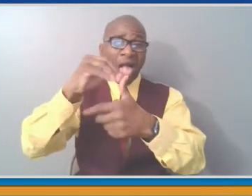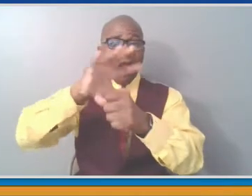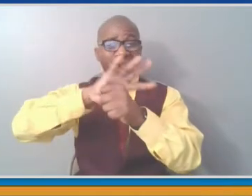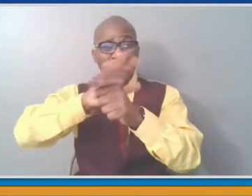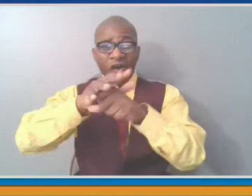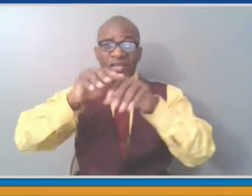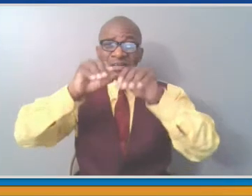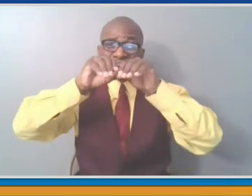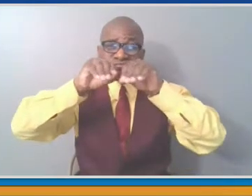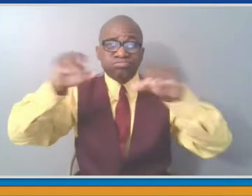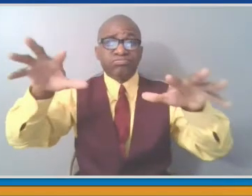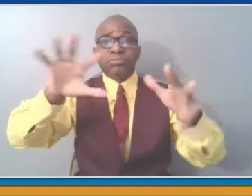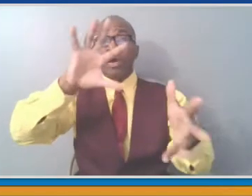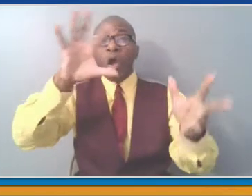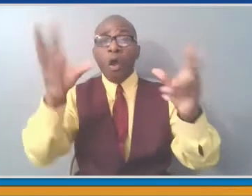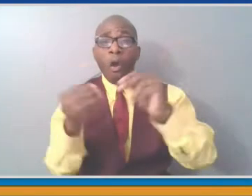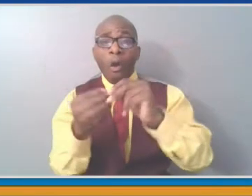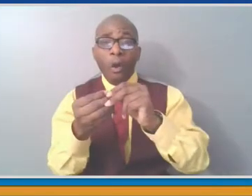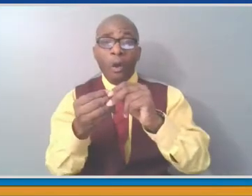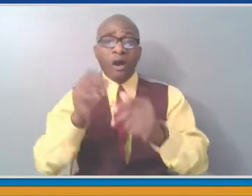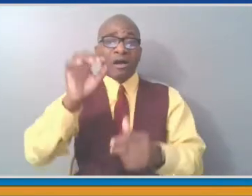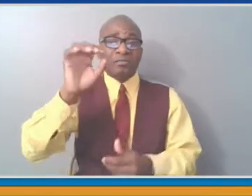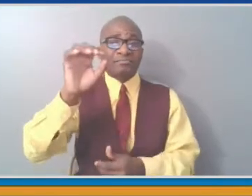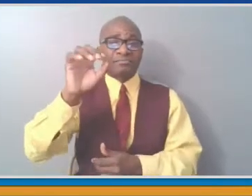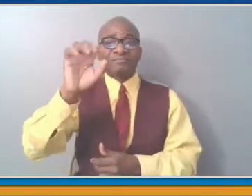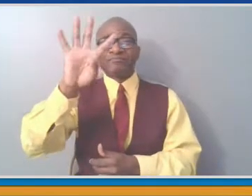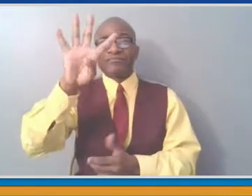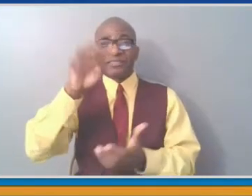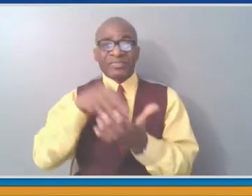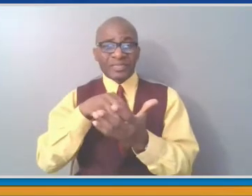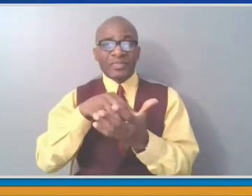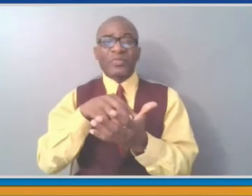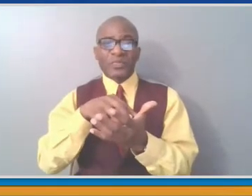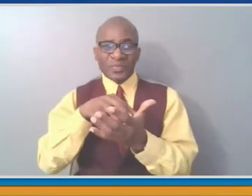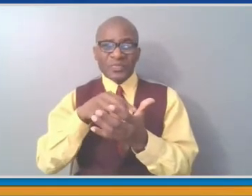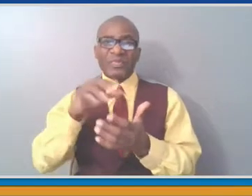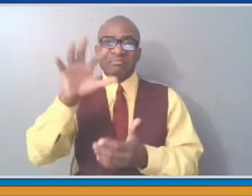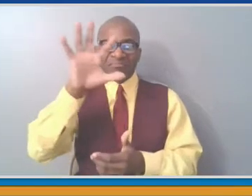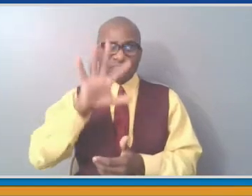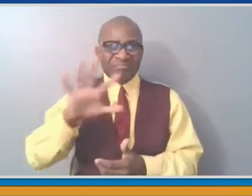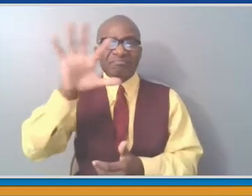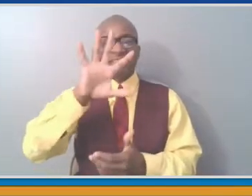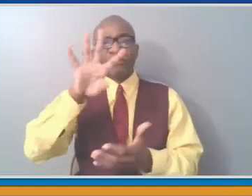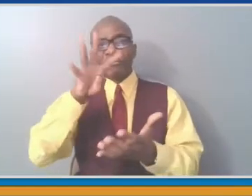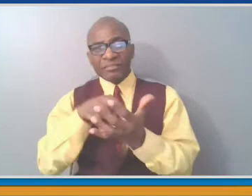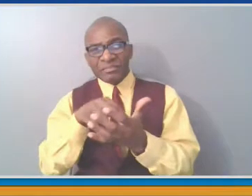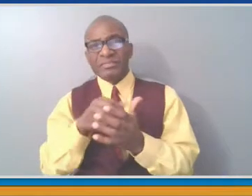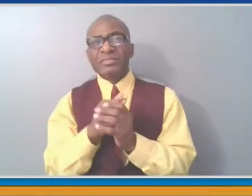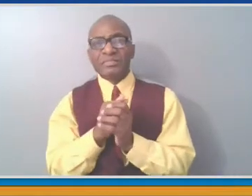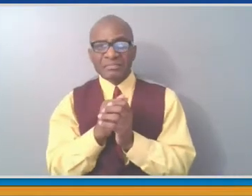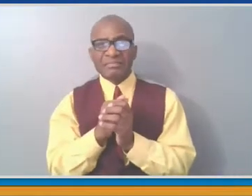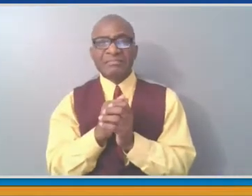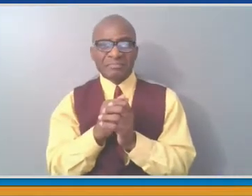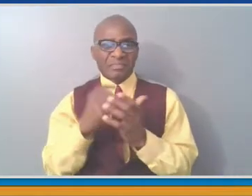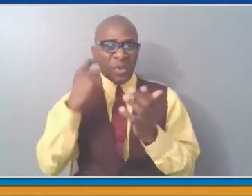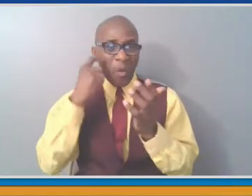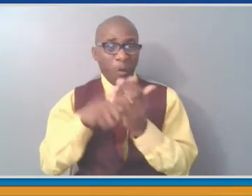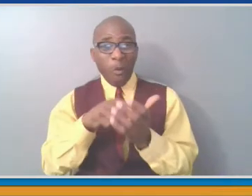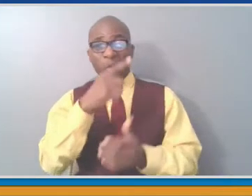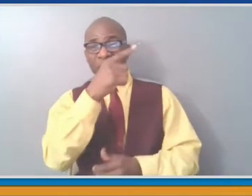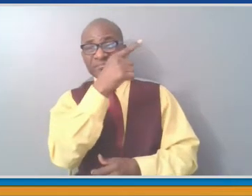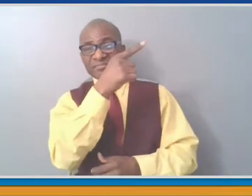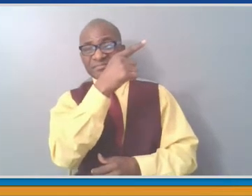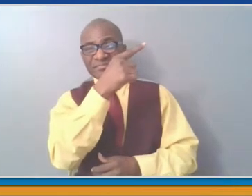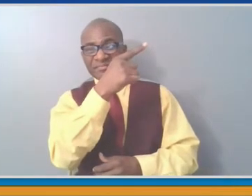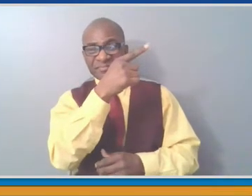cases, and that number is a continuation of the decrease that we've seen now over the last two weeks. We went through a period where we had drops for about seven straight